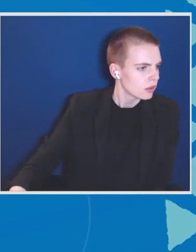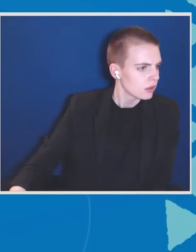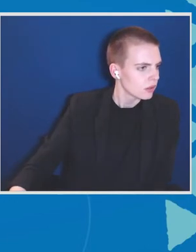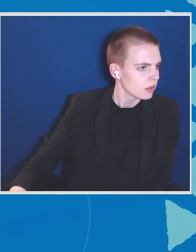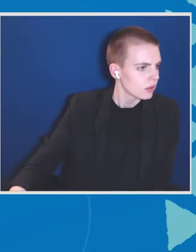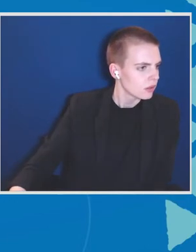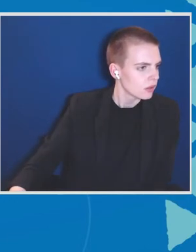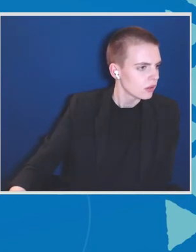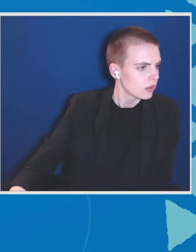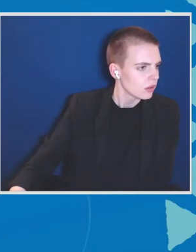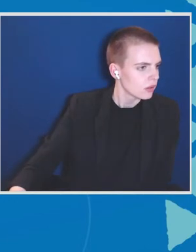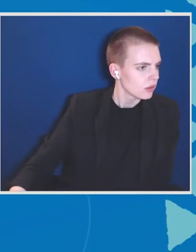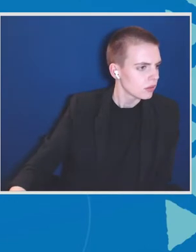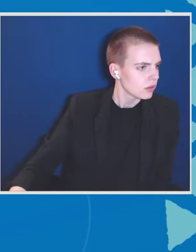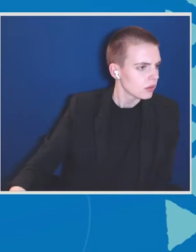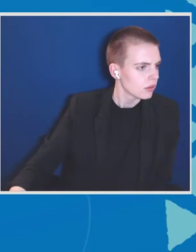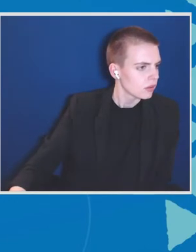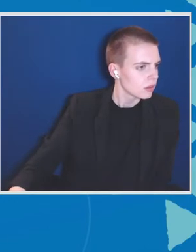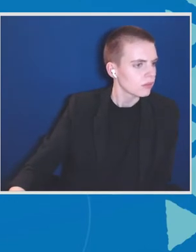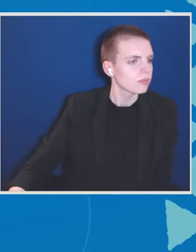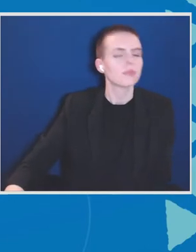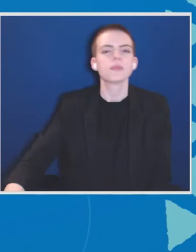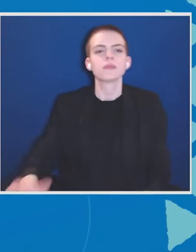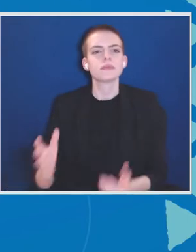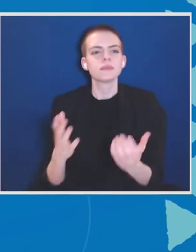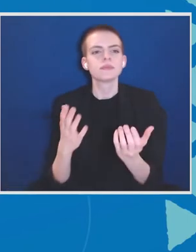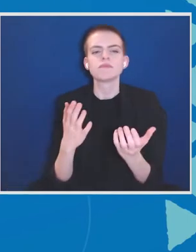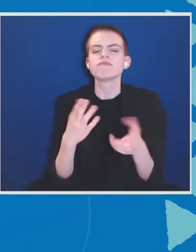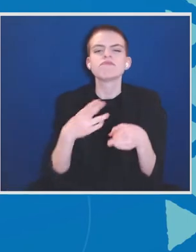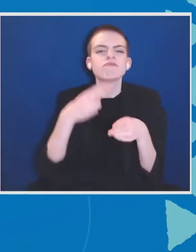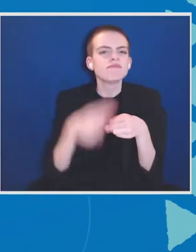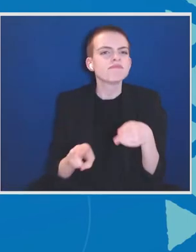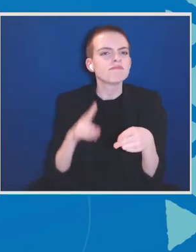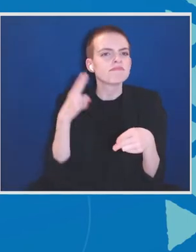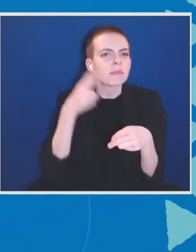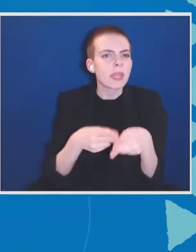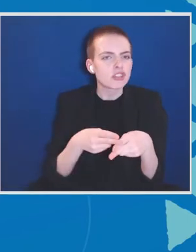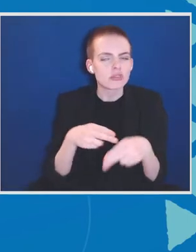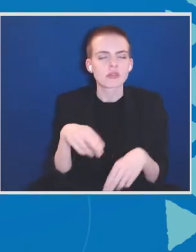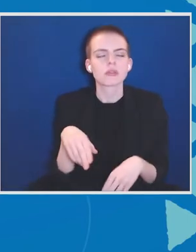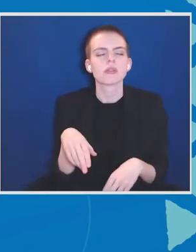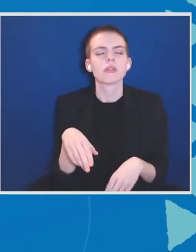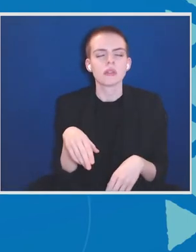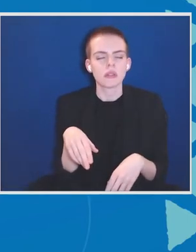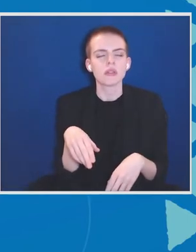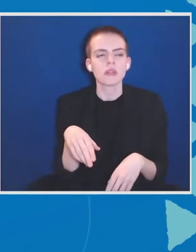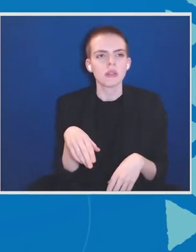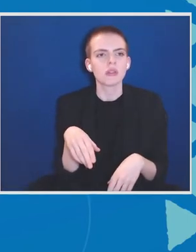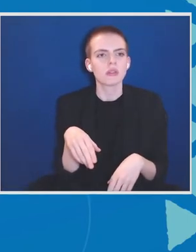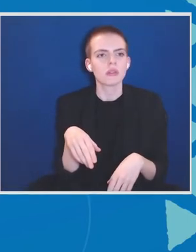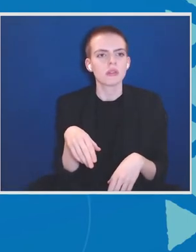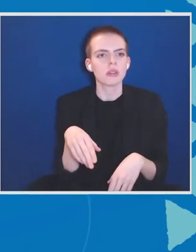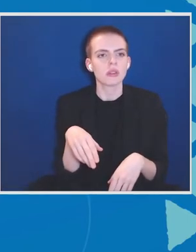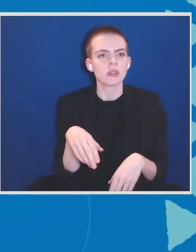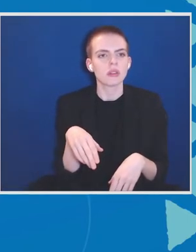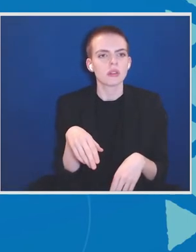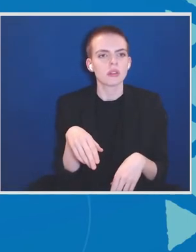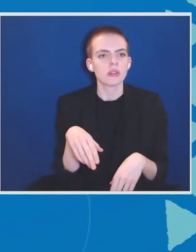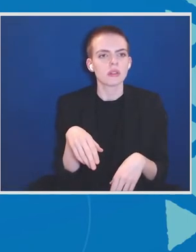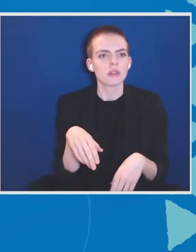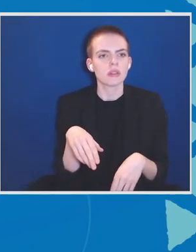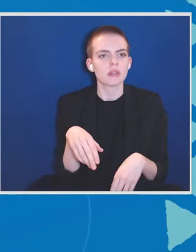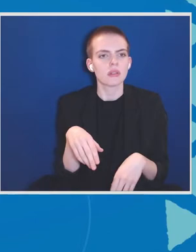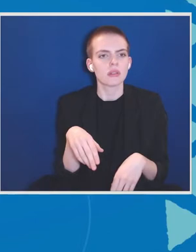At the outset, I just wanted to mention that this ocean, this is